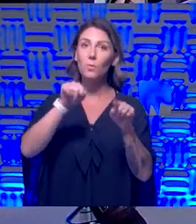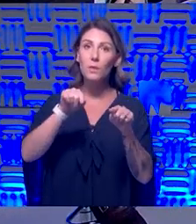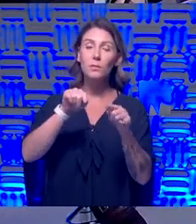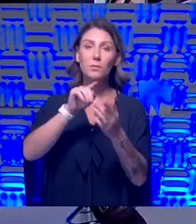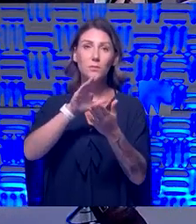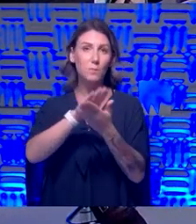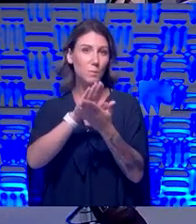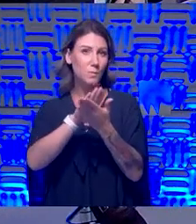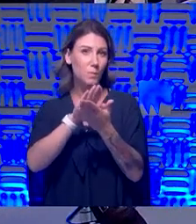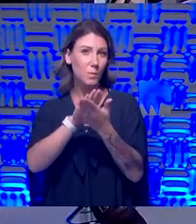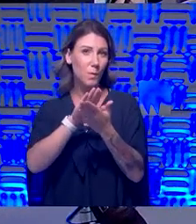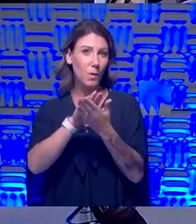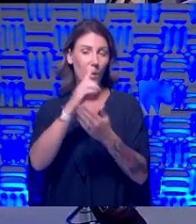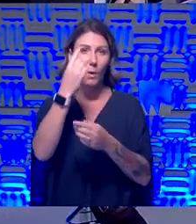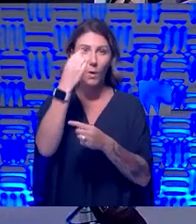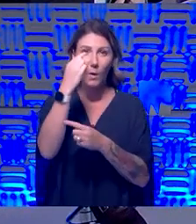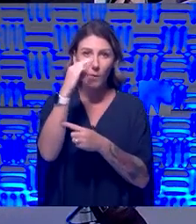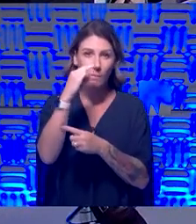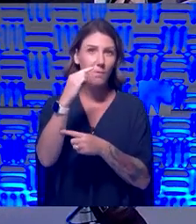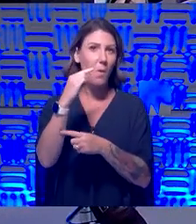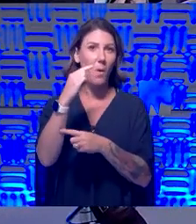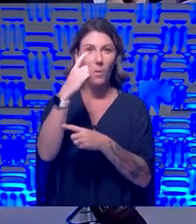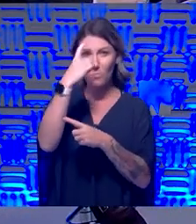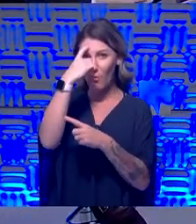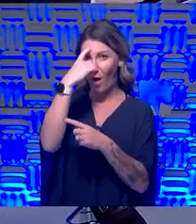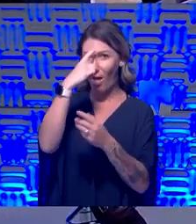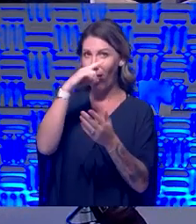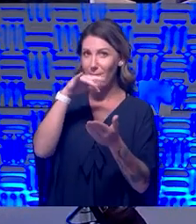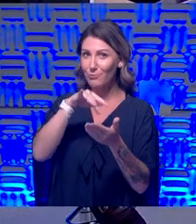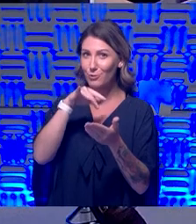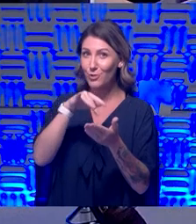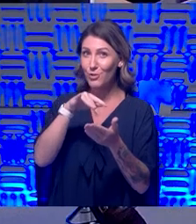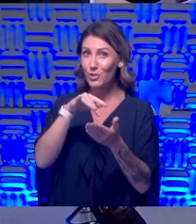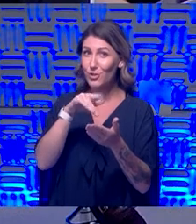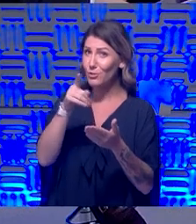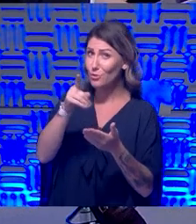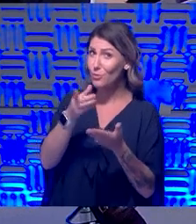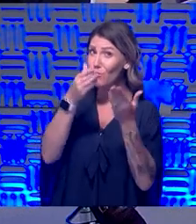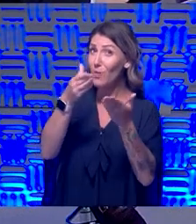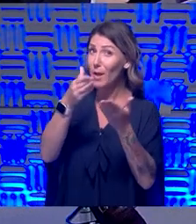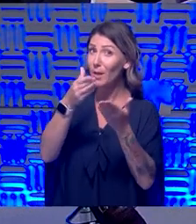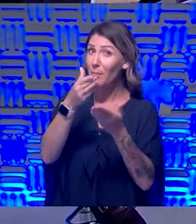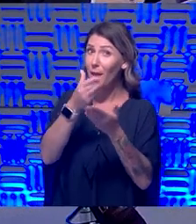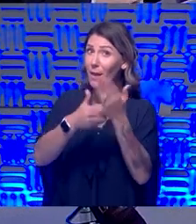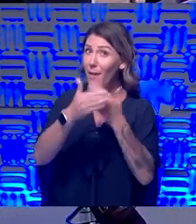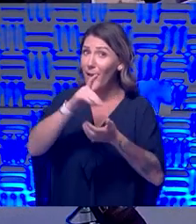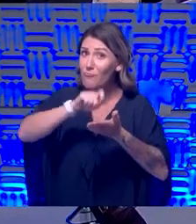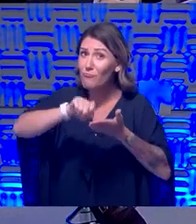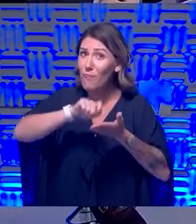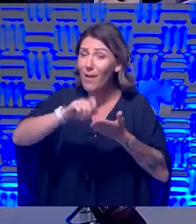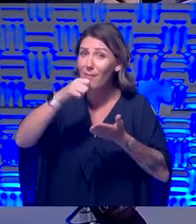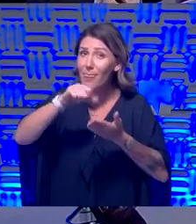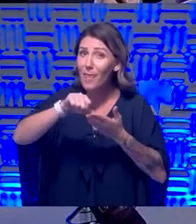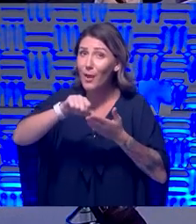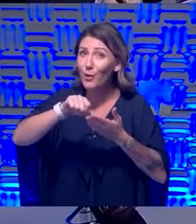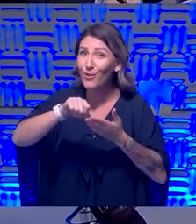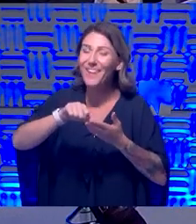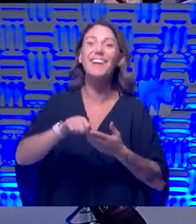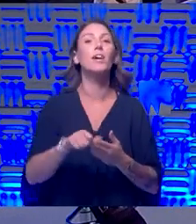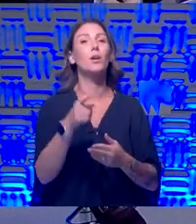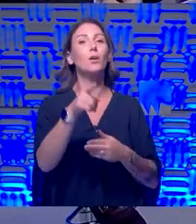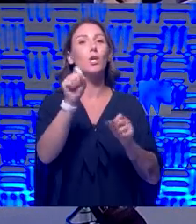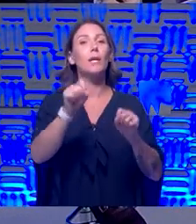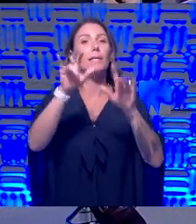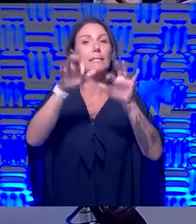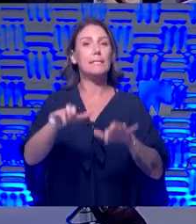did you just recommend letter writing? Because my handwriting is not decipherable, but did you just recommend that you can type too? Okay.